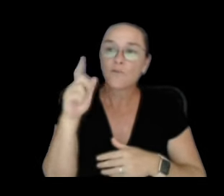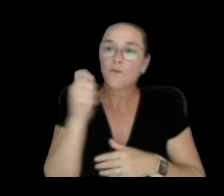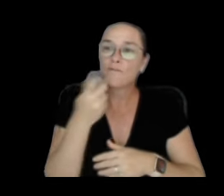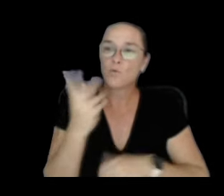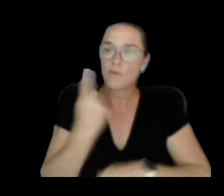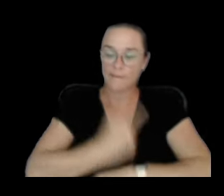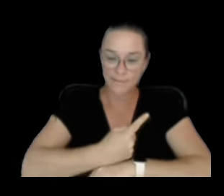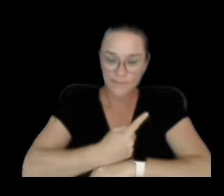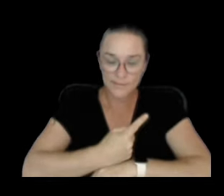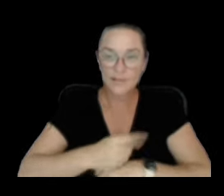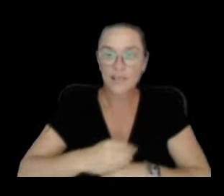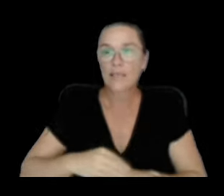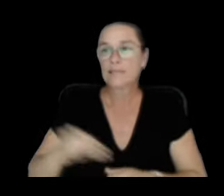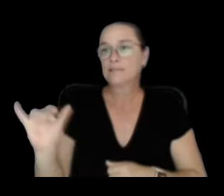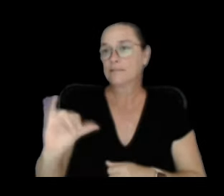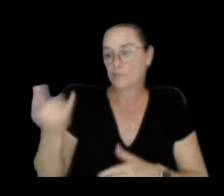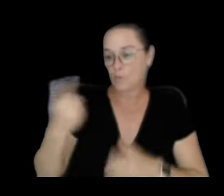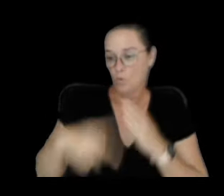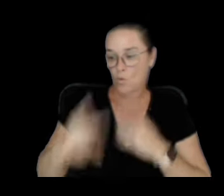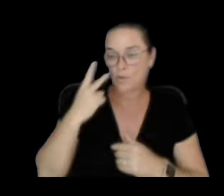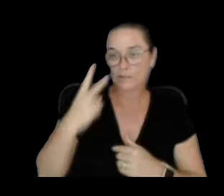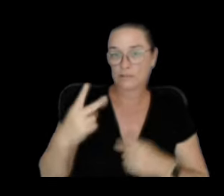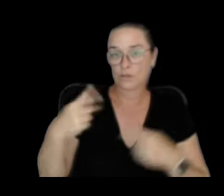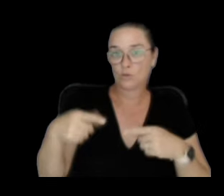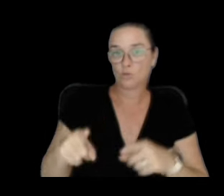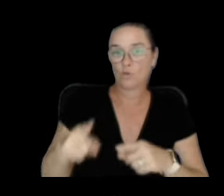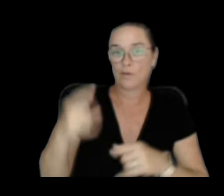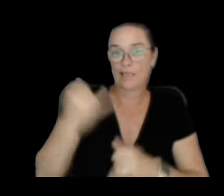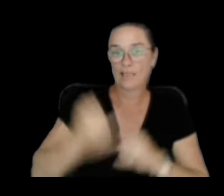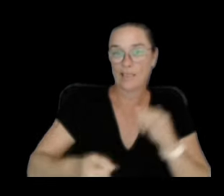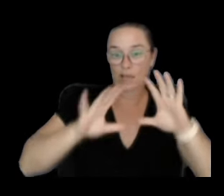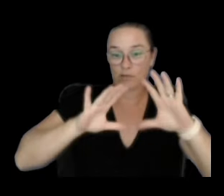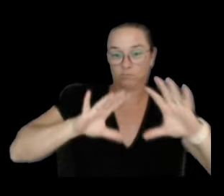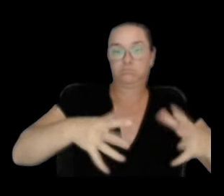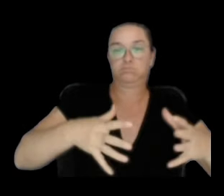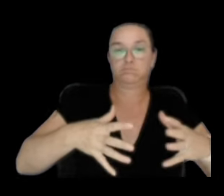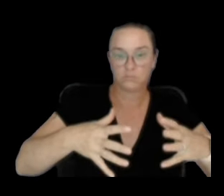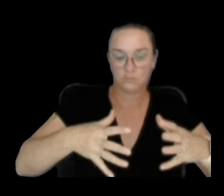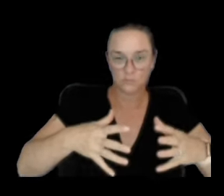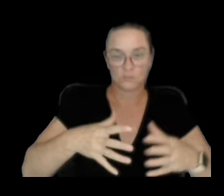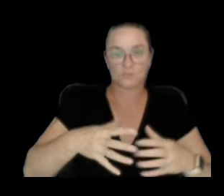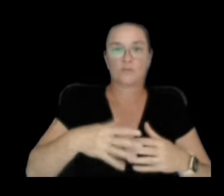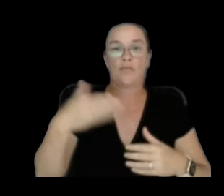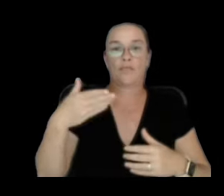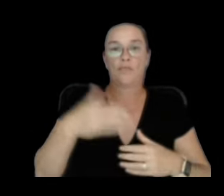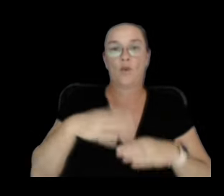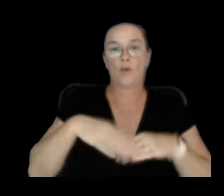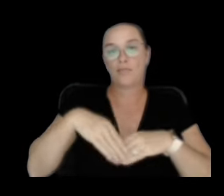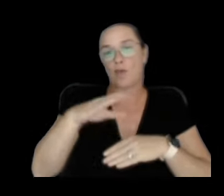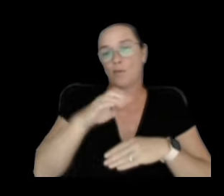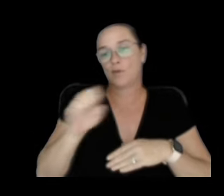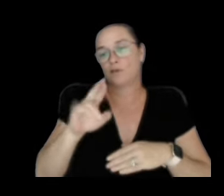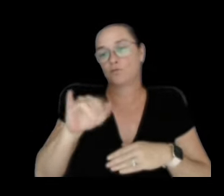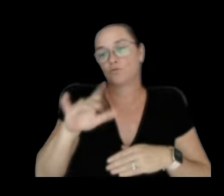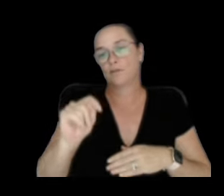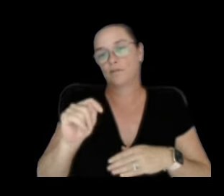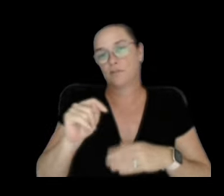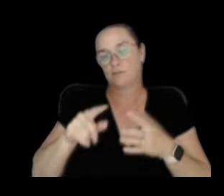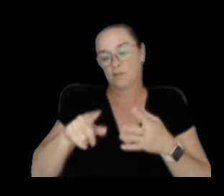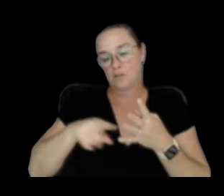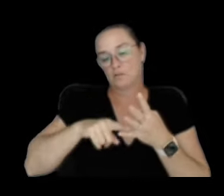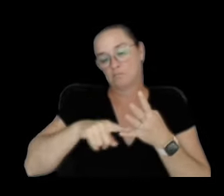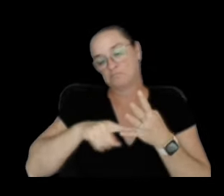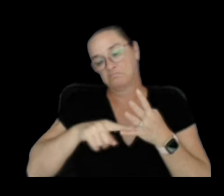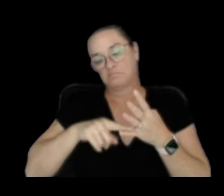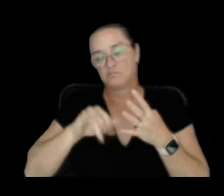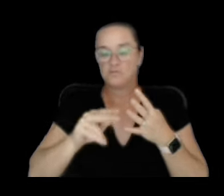which are similar to what we saw during the last pulse of intrusion in the upper east rift at the beginning of July, end of June.